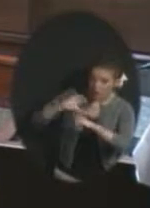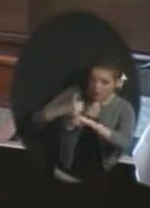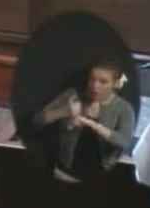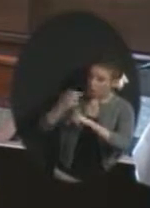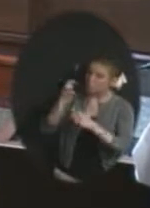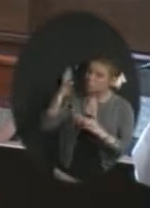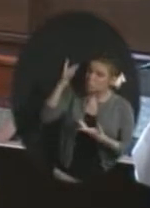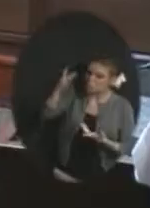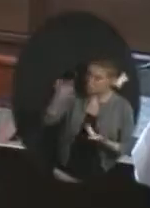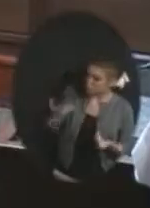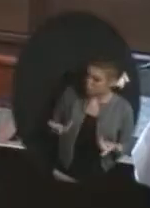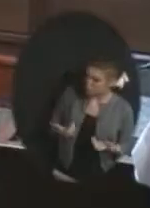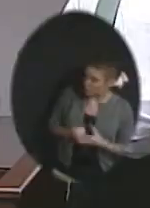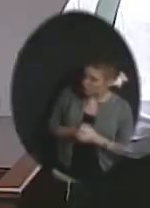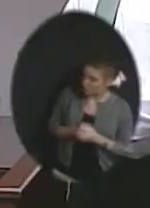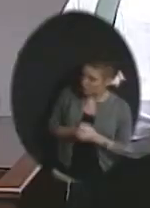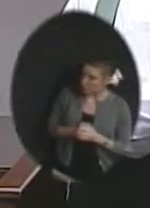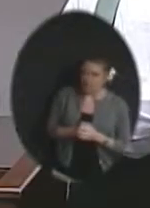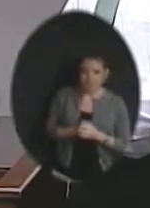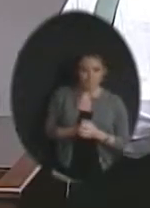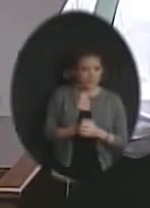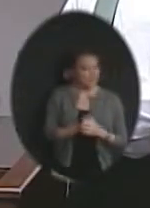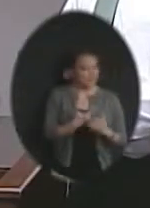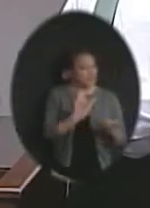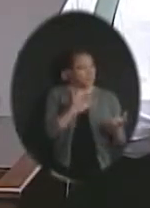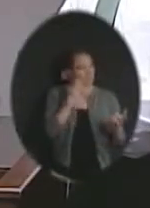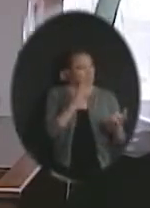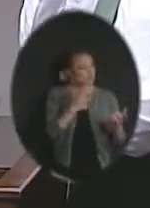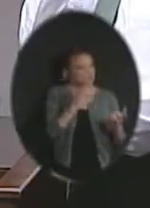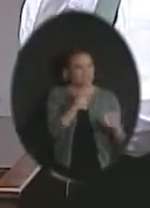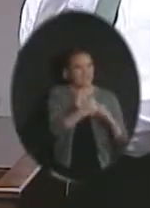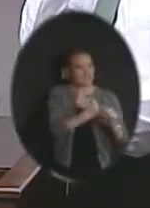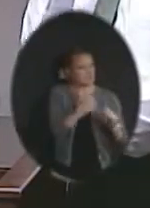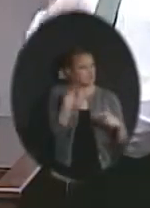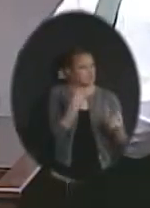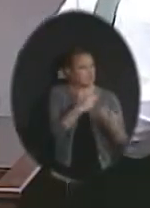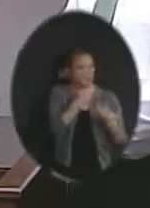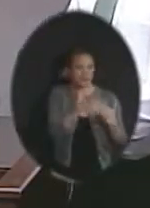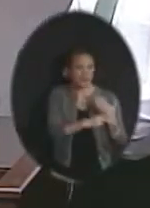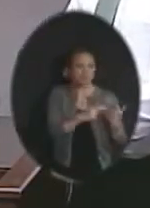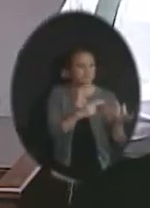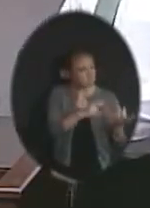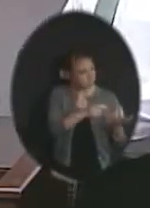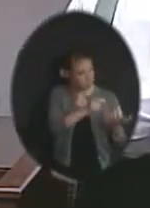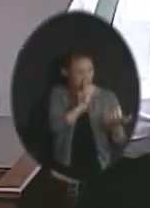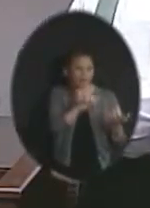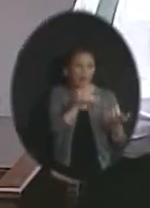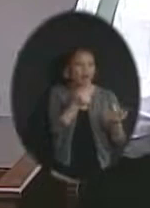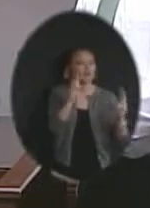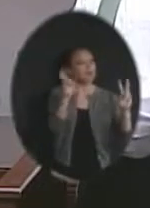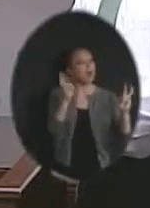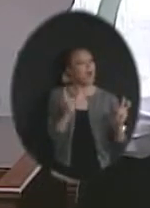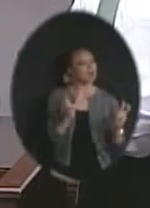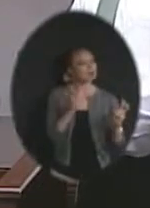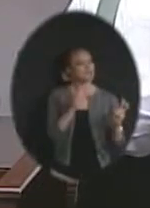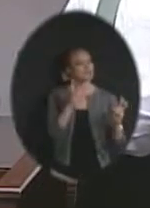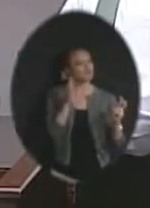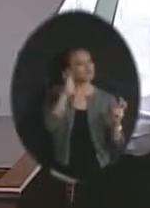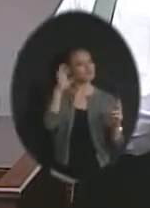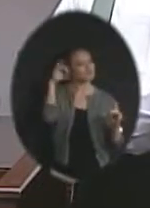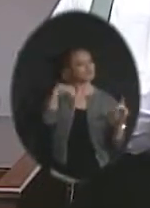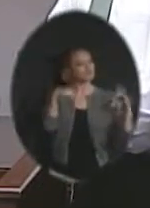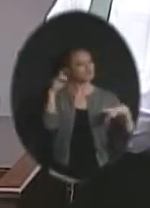at in the future? You know, over the course of the 10 years of the program, certainly other topics have surfaced, and certainly